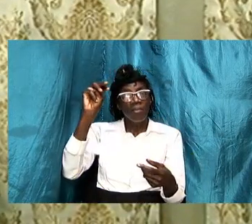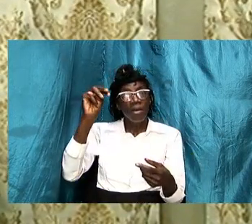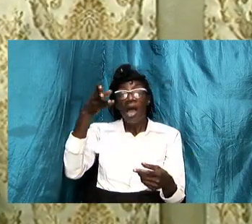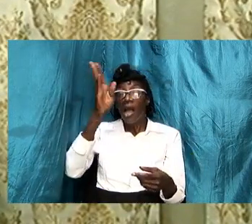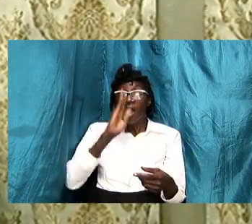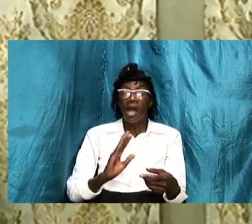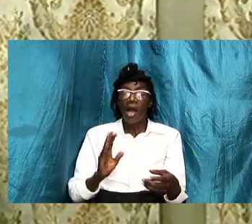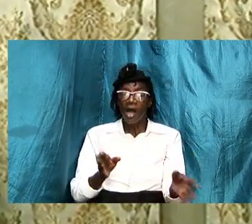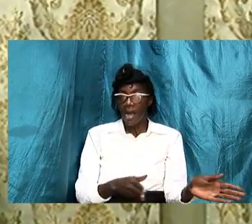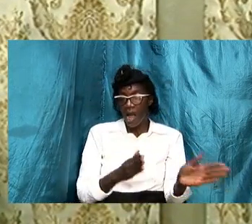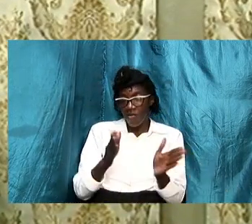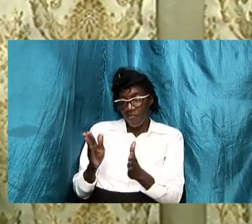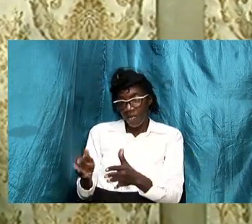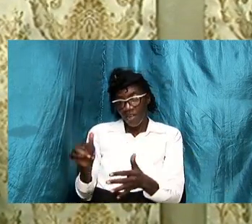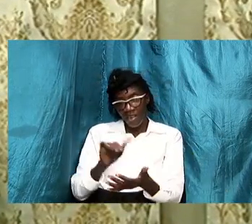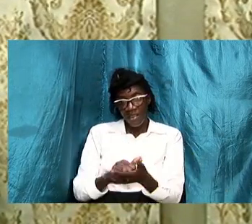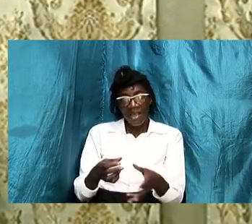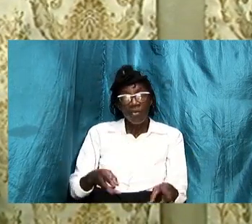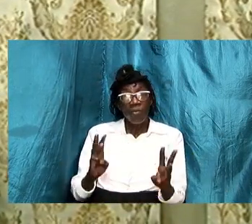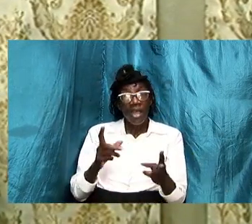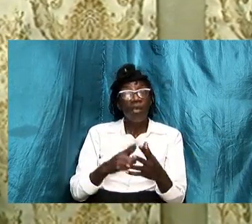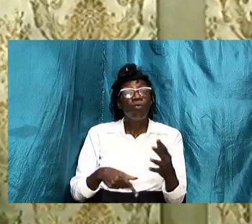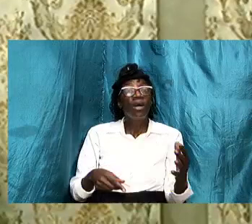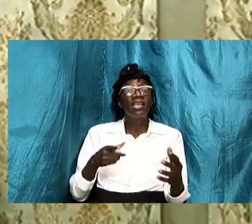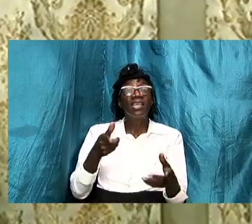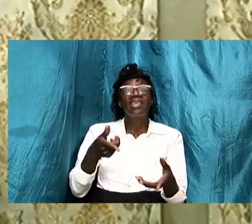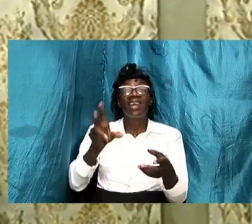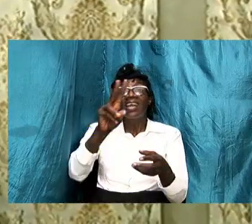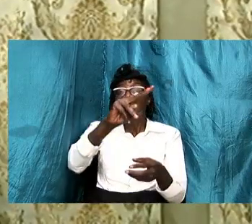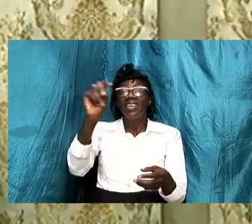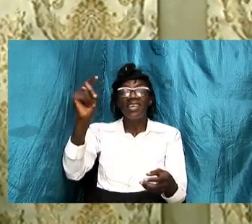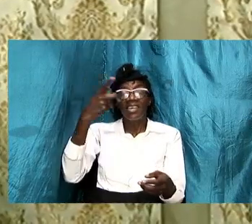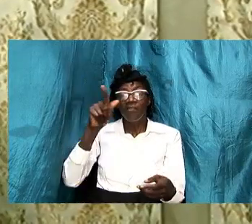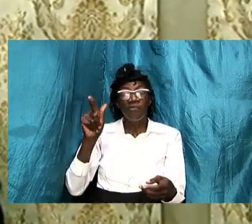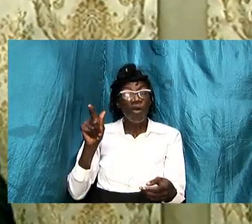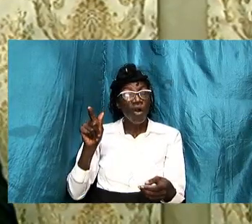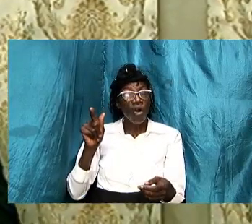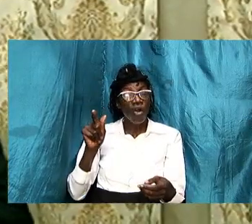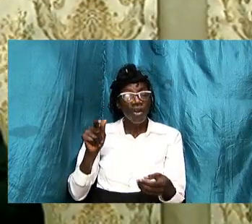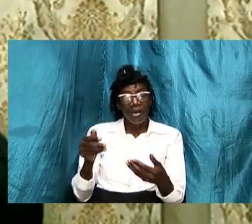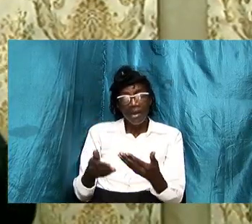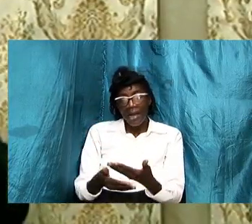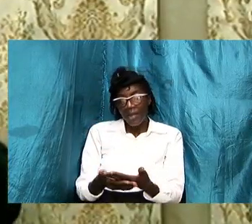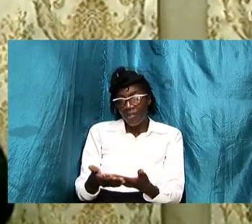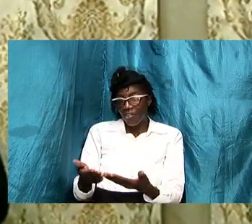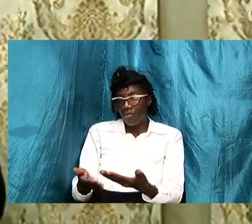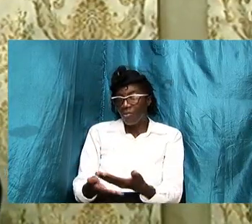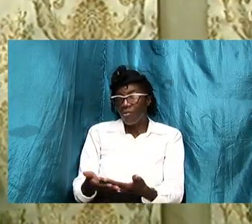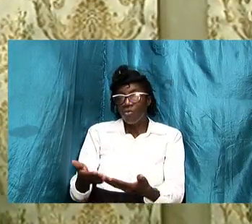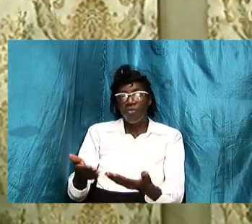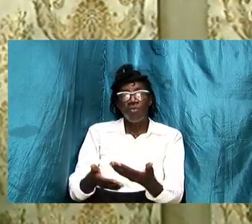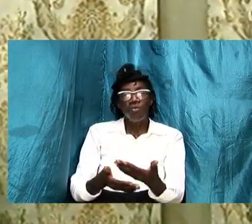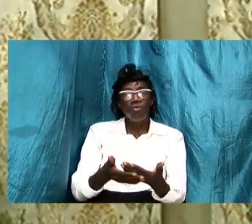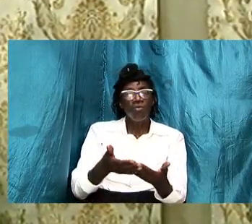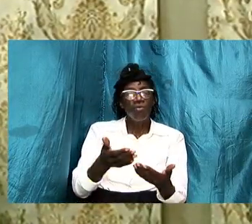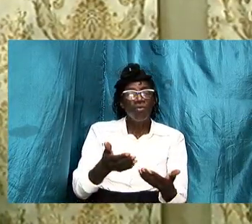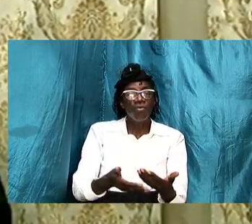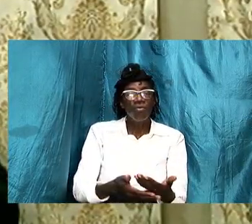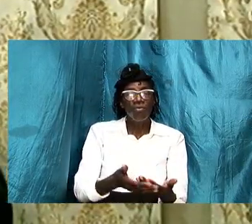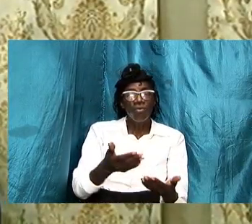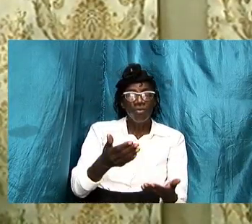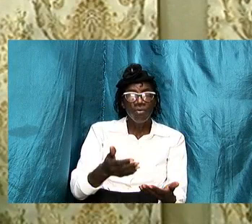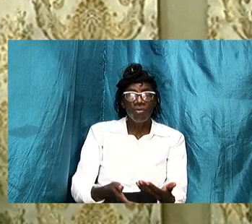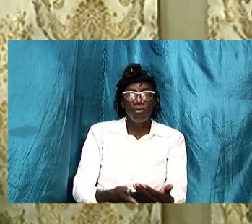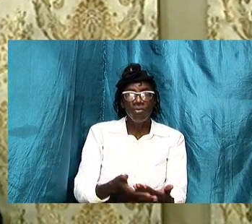it that way is what is required for a smooth flow and for a harmonious